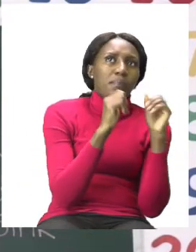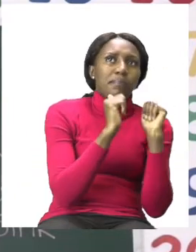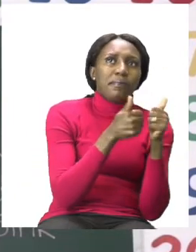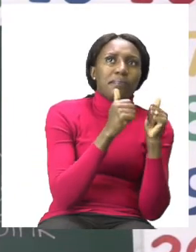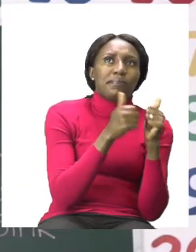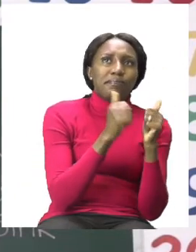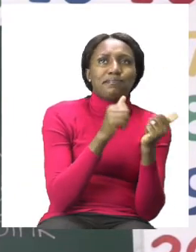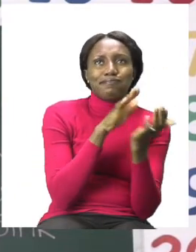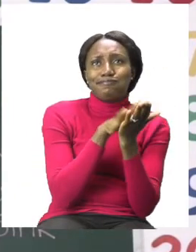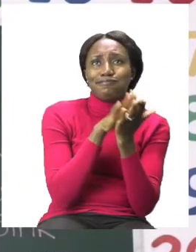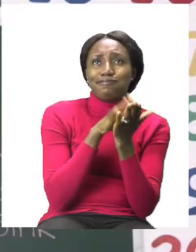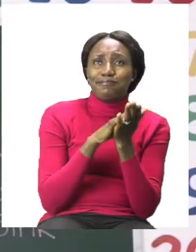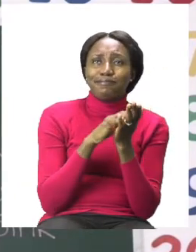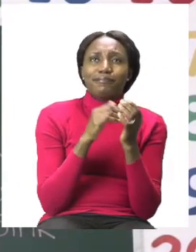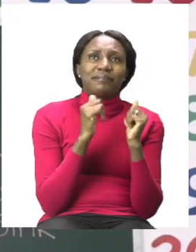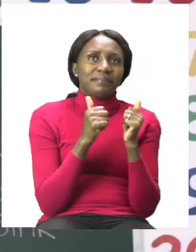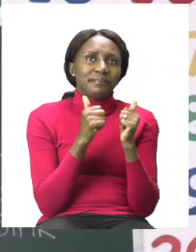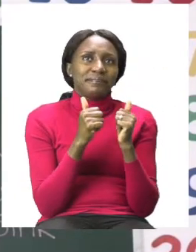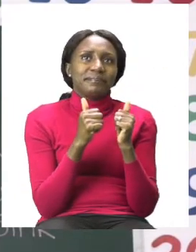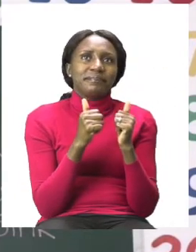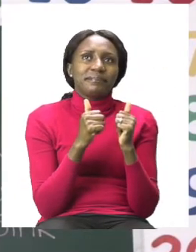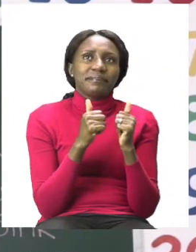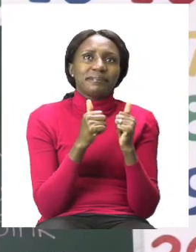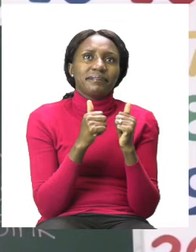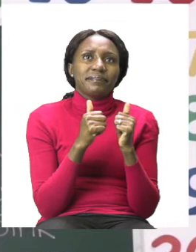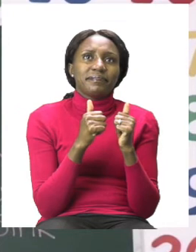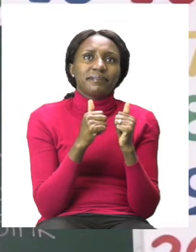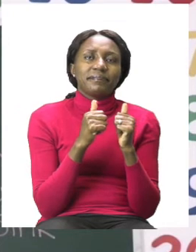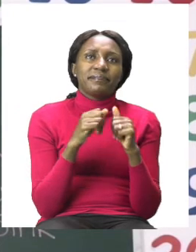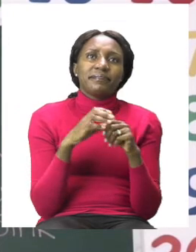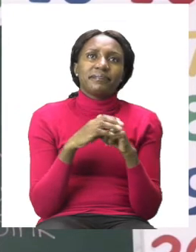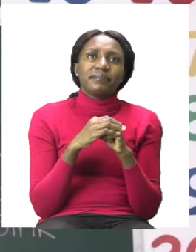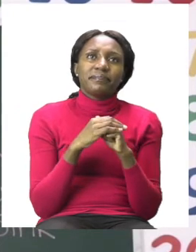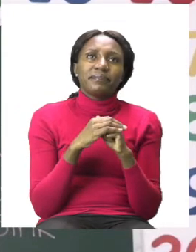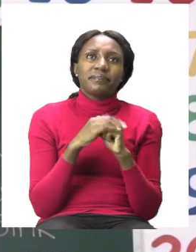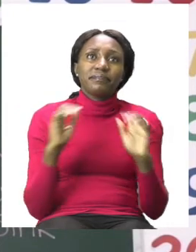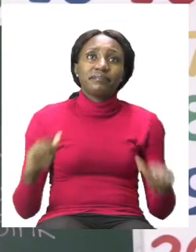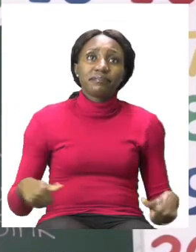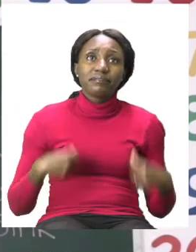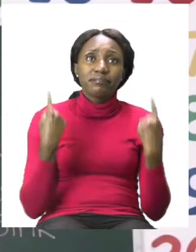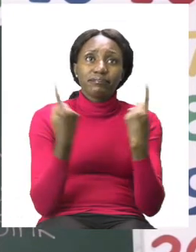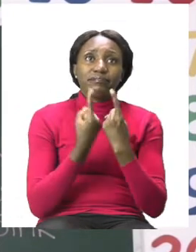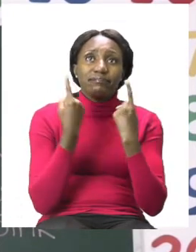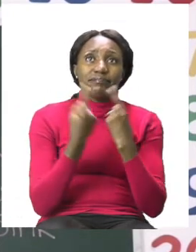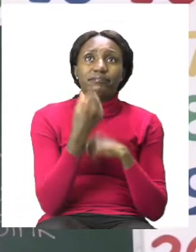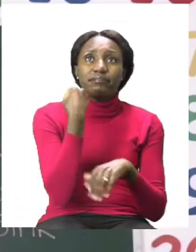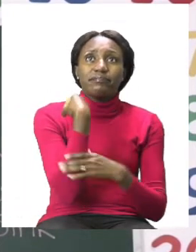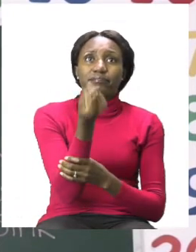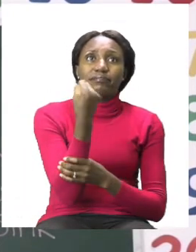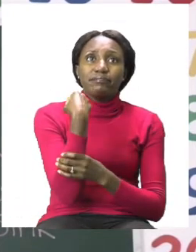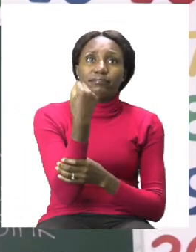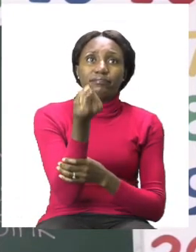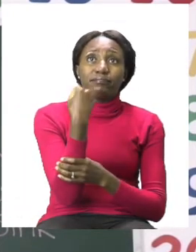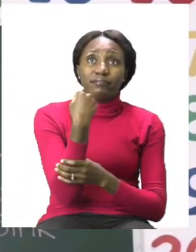well done. The next one that we can see is a boy playing with a ball. He is part of a